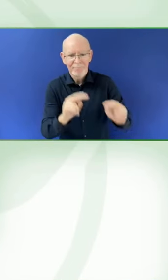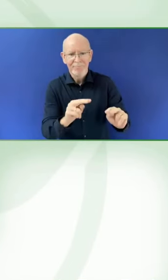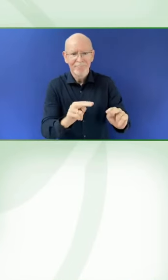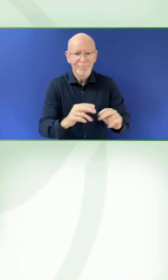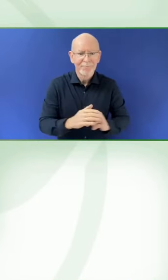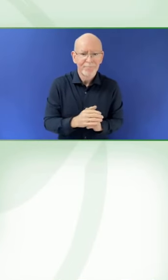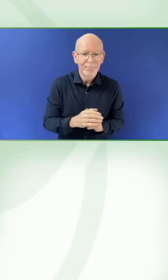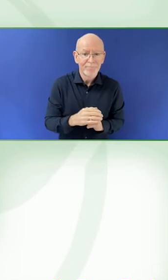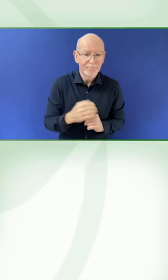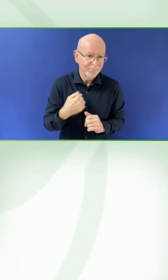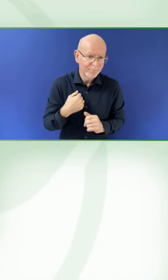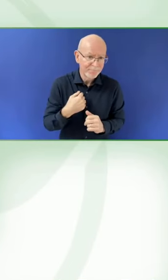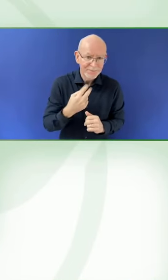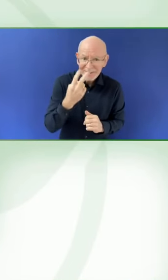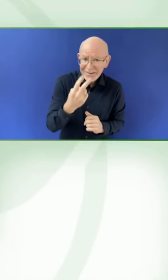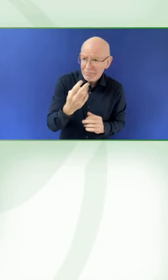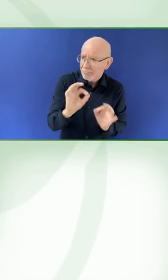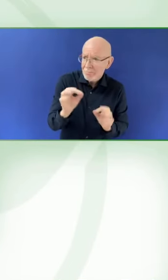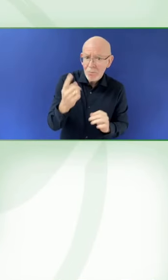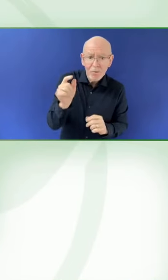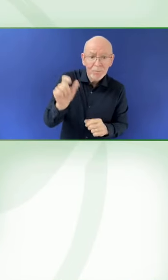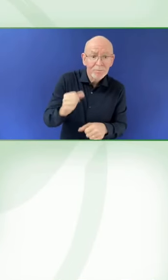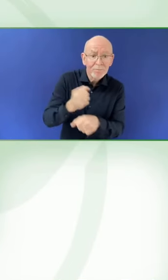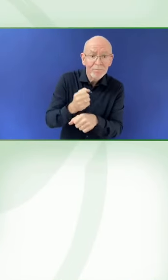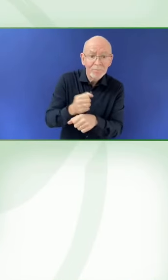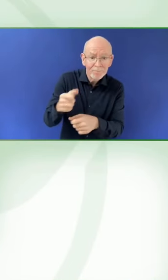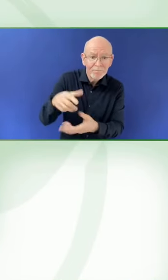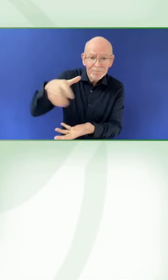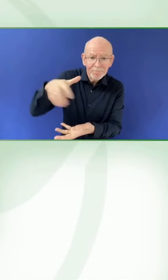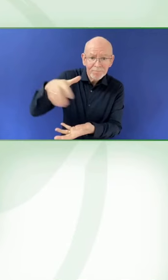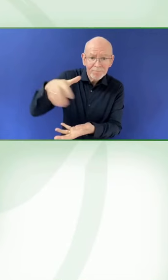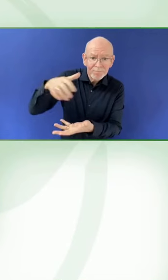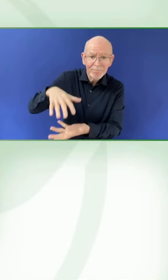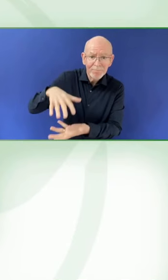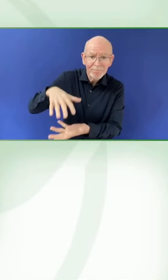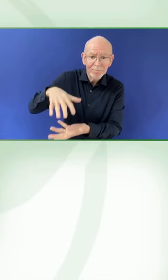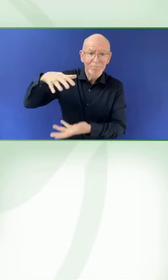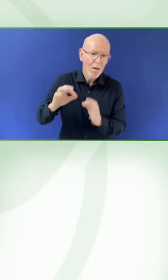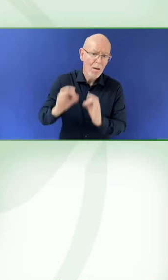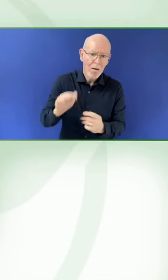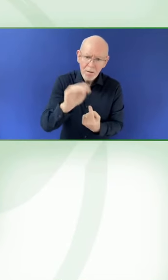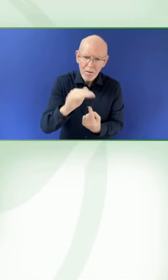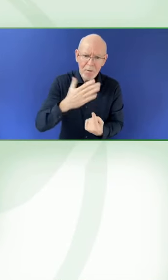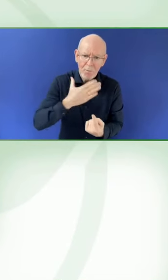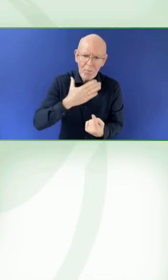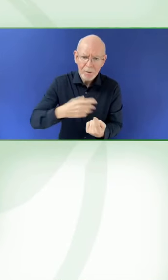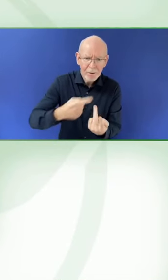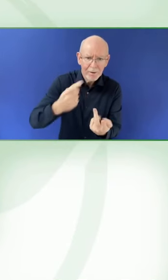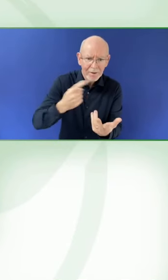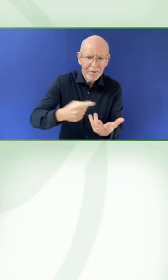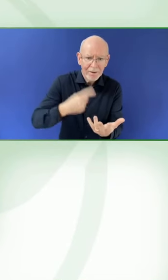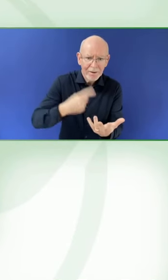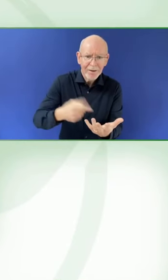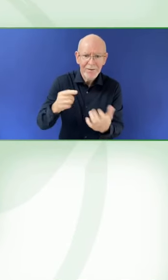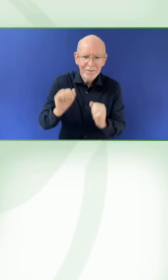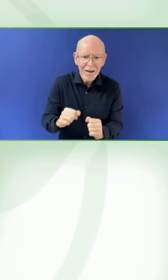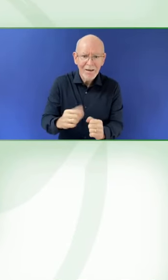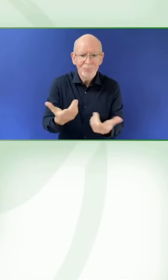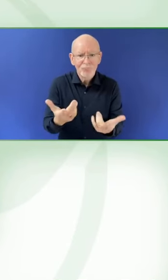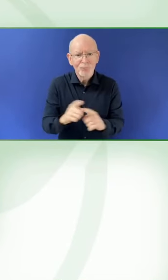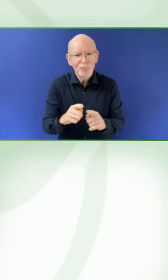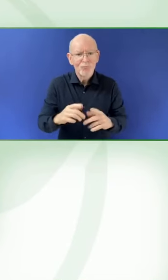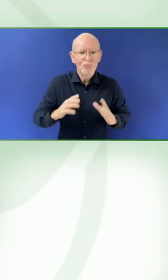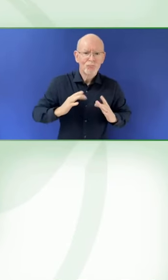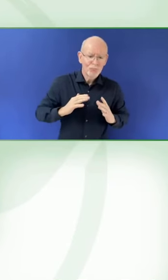I genuinely couldn't be more excited about. I look forward to connecting all with all of you after this session today. Do you want to tell us